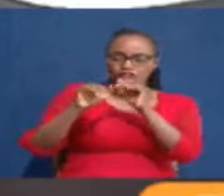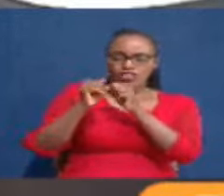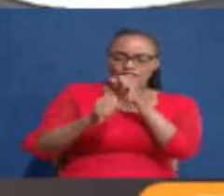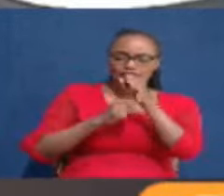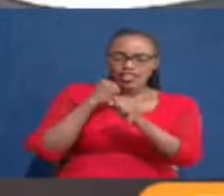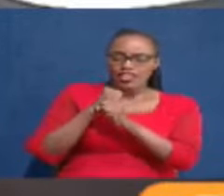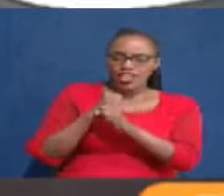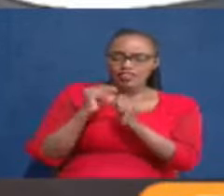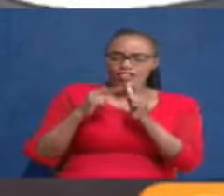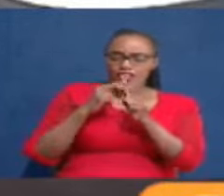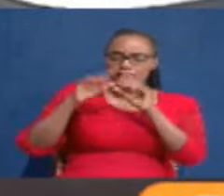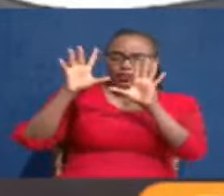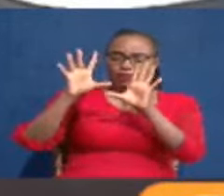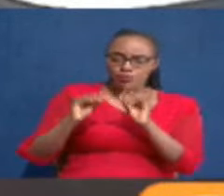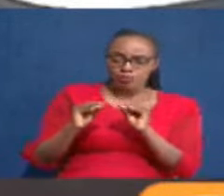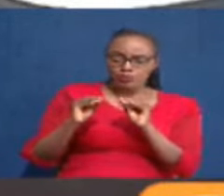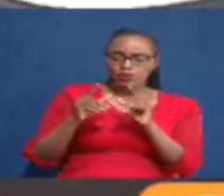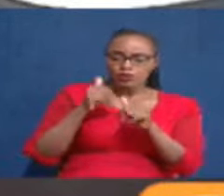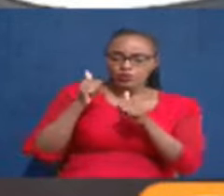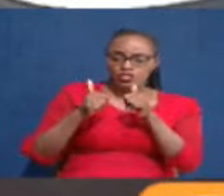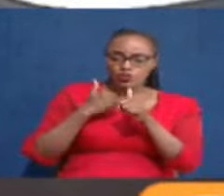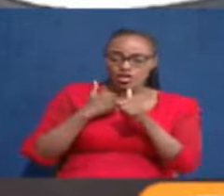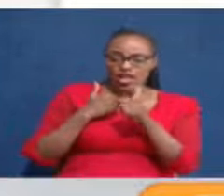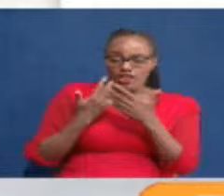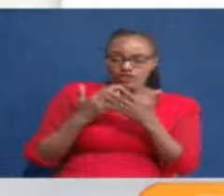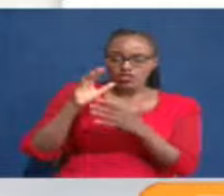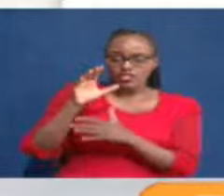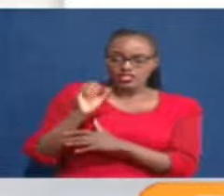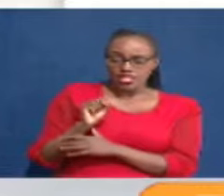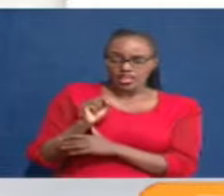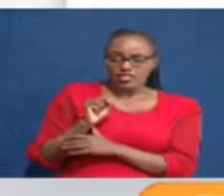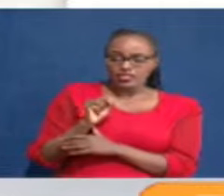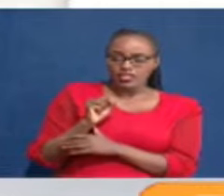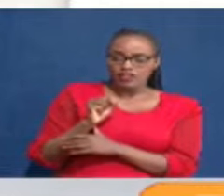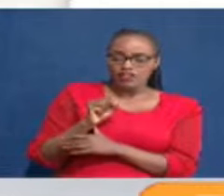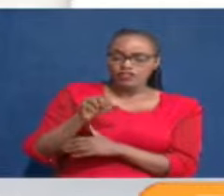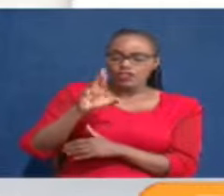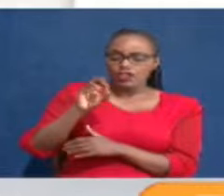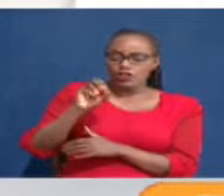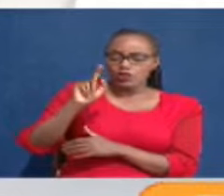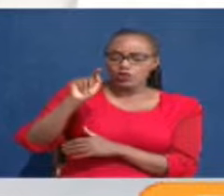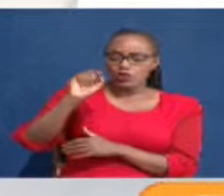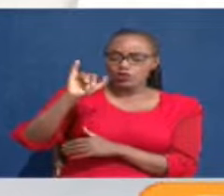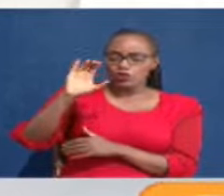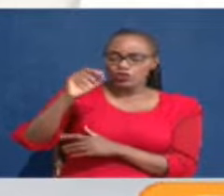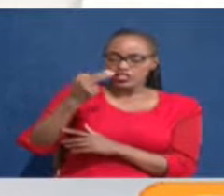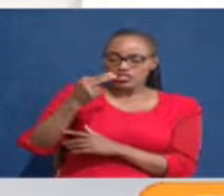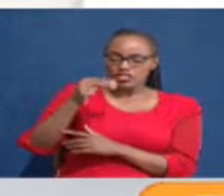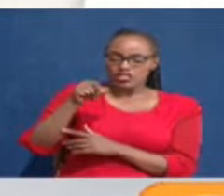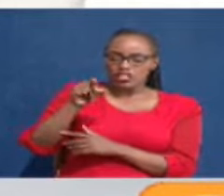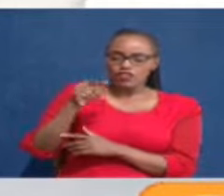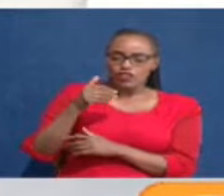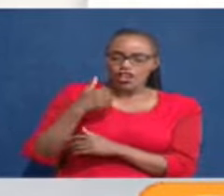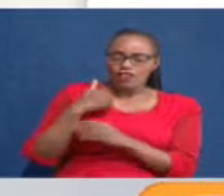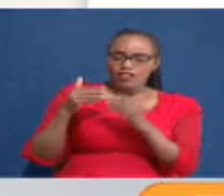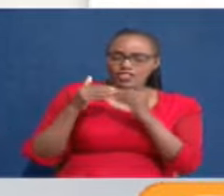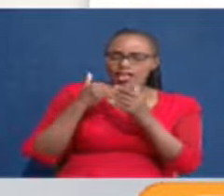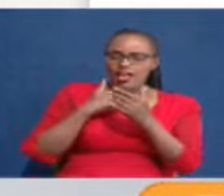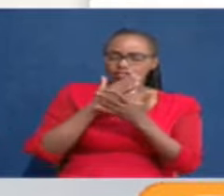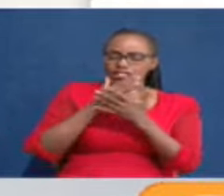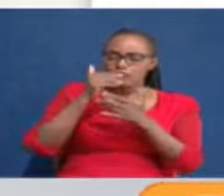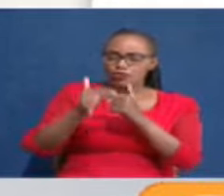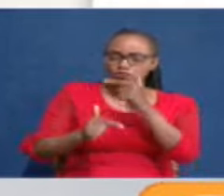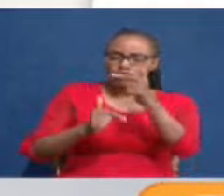the can down the road, including the time when Cabinet Secretary Rotich was at the helm of Treasury. It was something that kept going